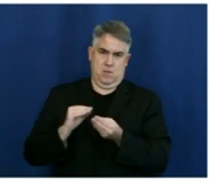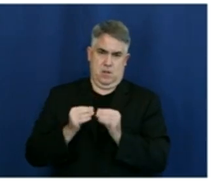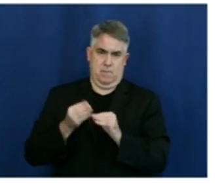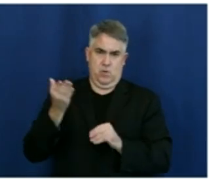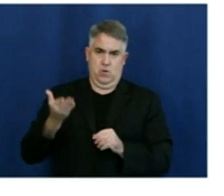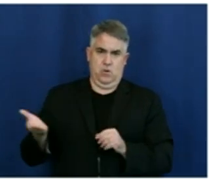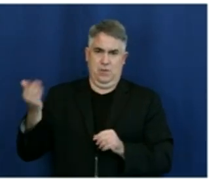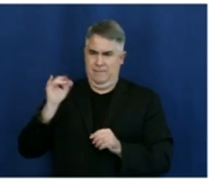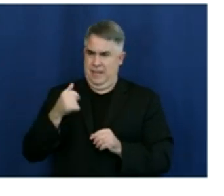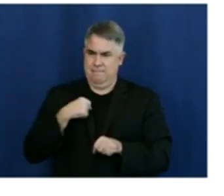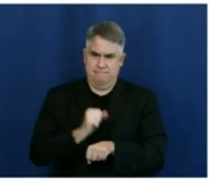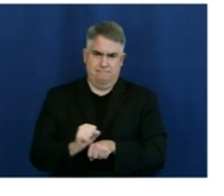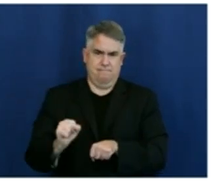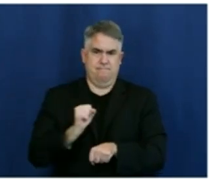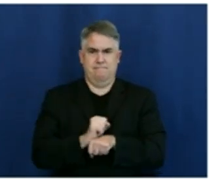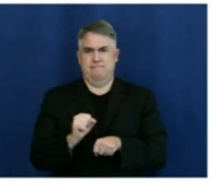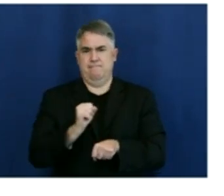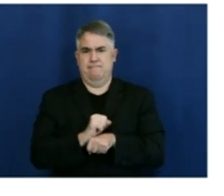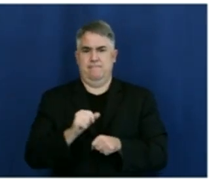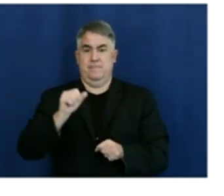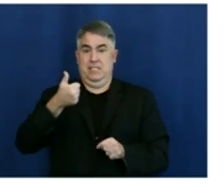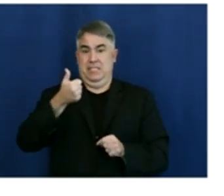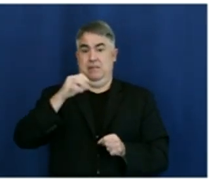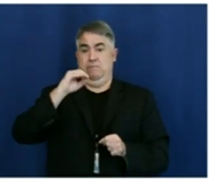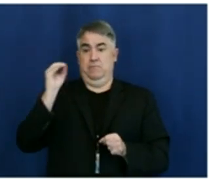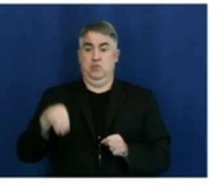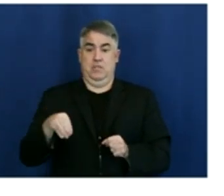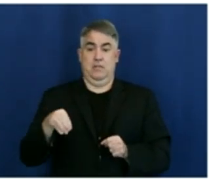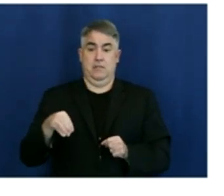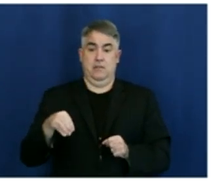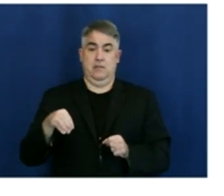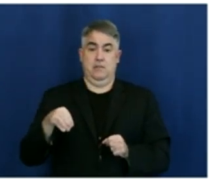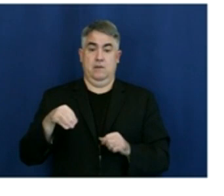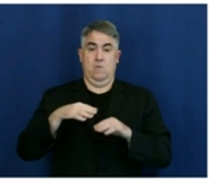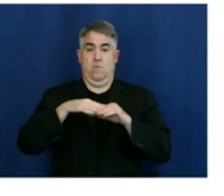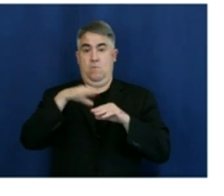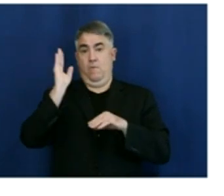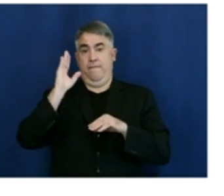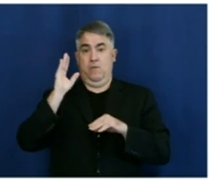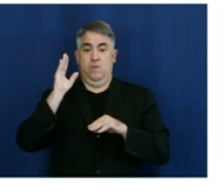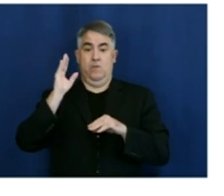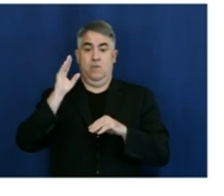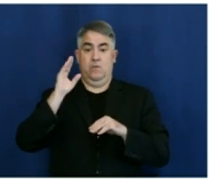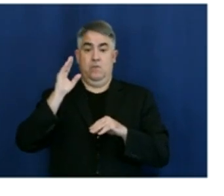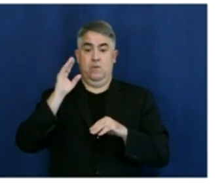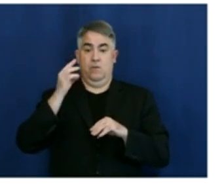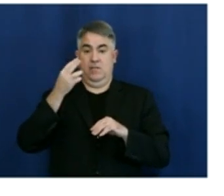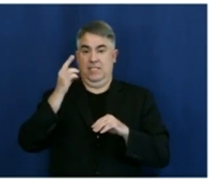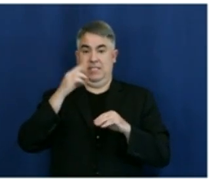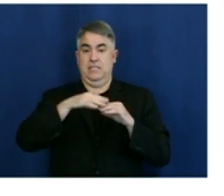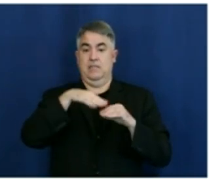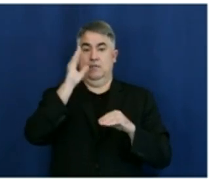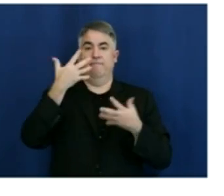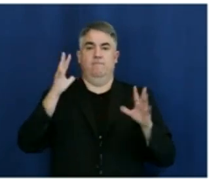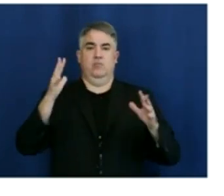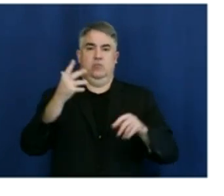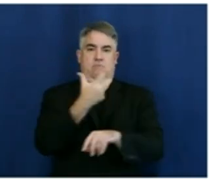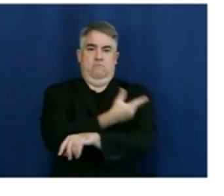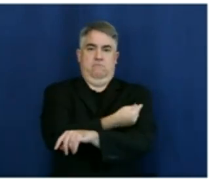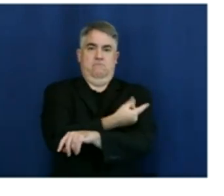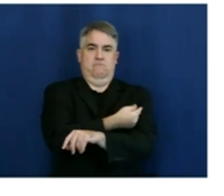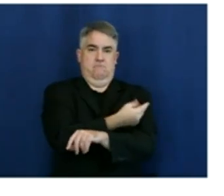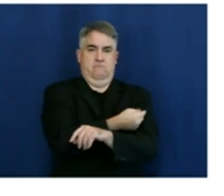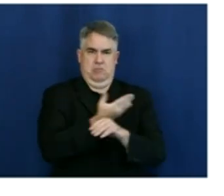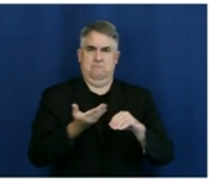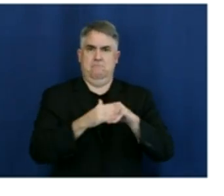% of our population 16 and older have received at least their first dosage and 2% of our population 16 and older are